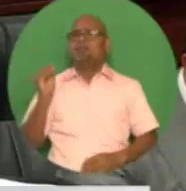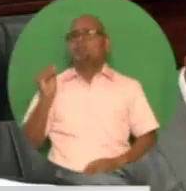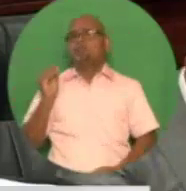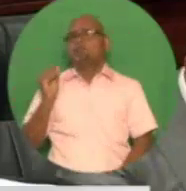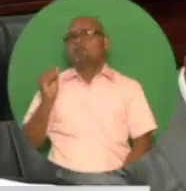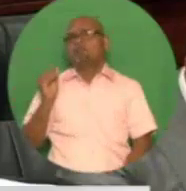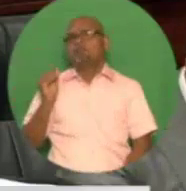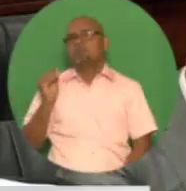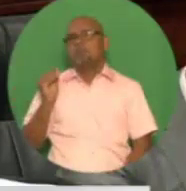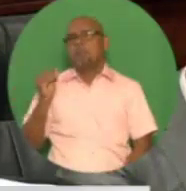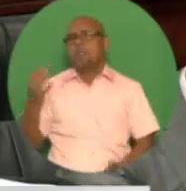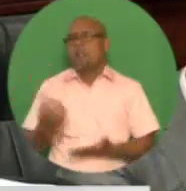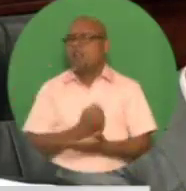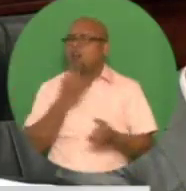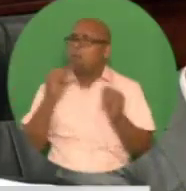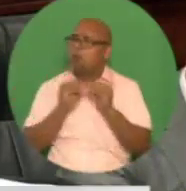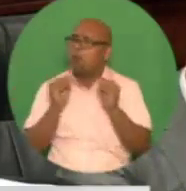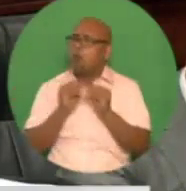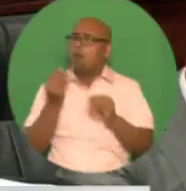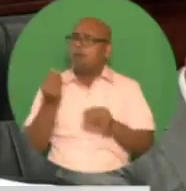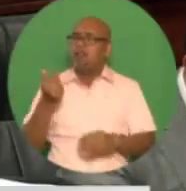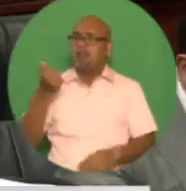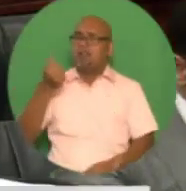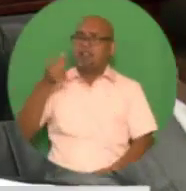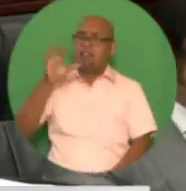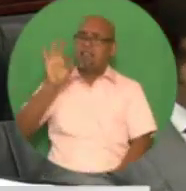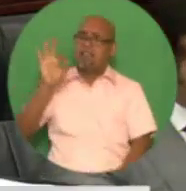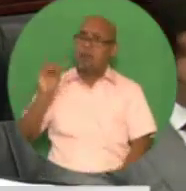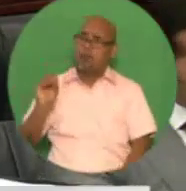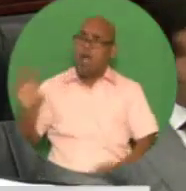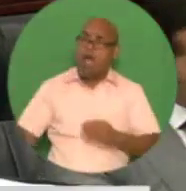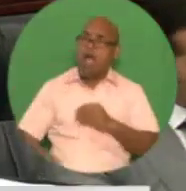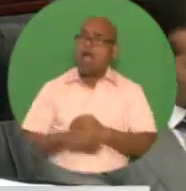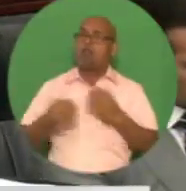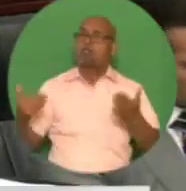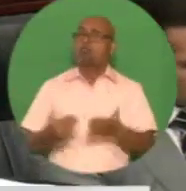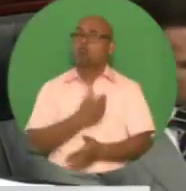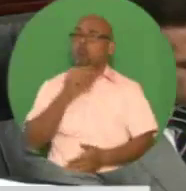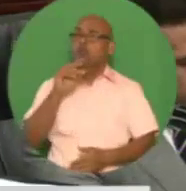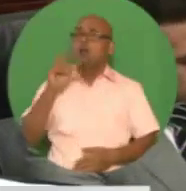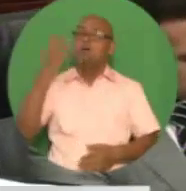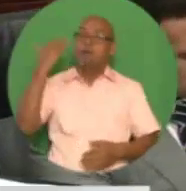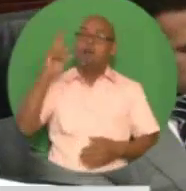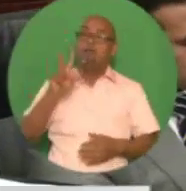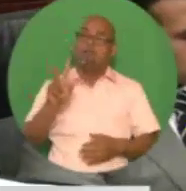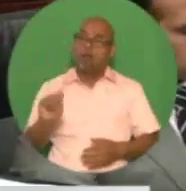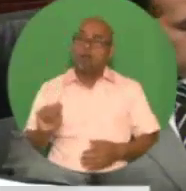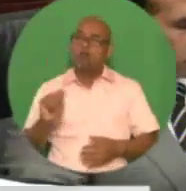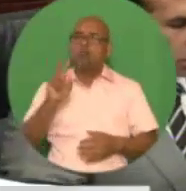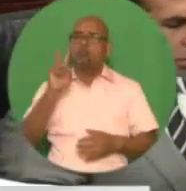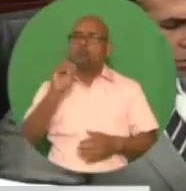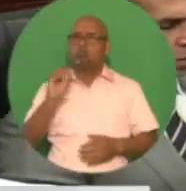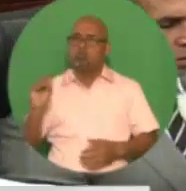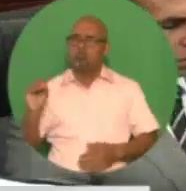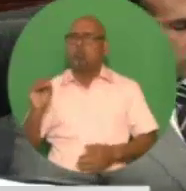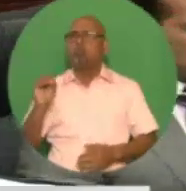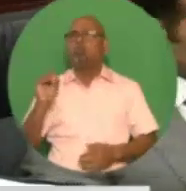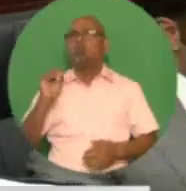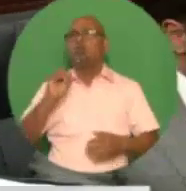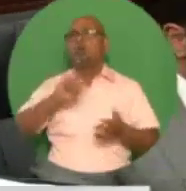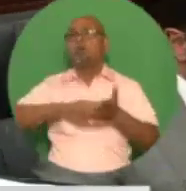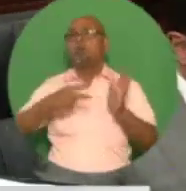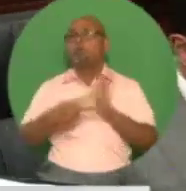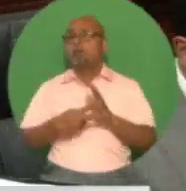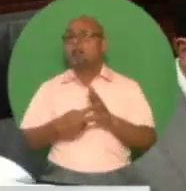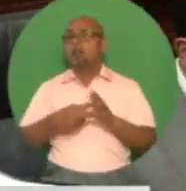in the 1990s with the introduction of the value-added tax, and in the early 2000s with the lowering of income tax rates